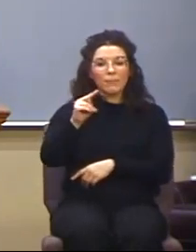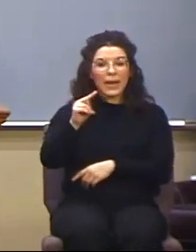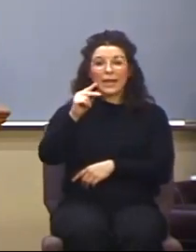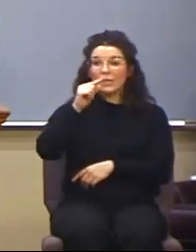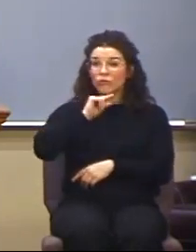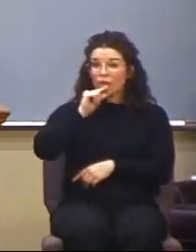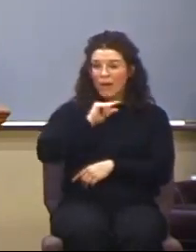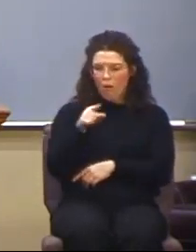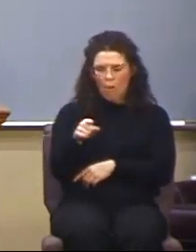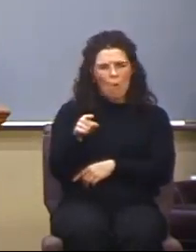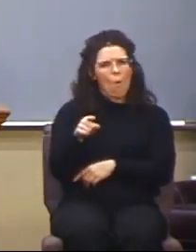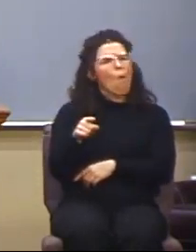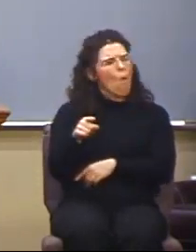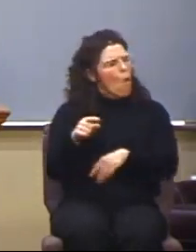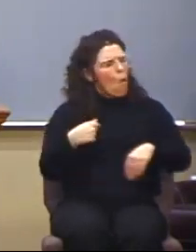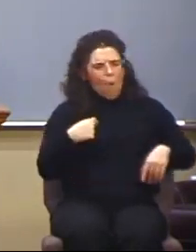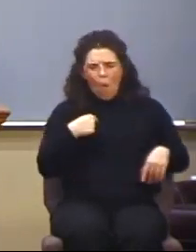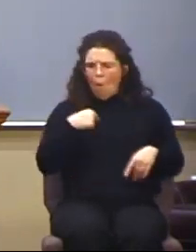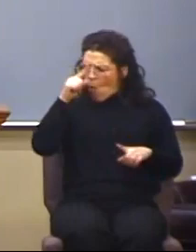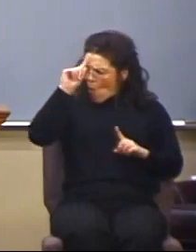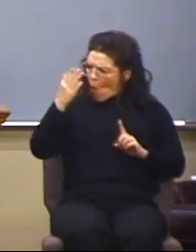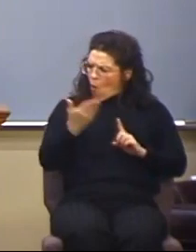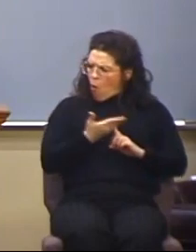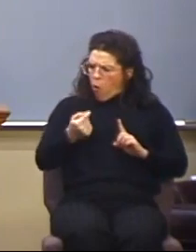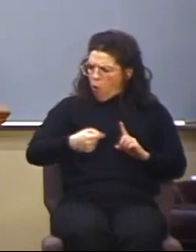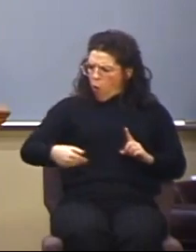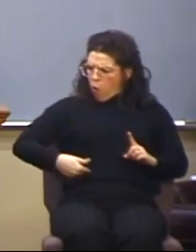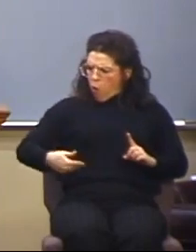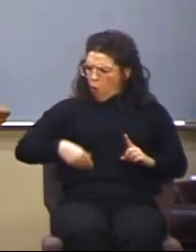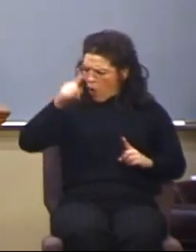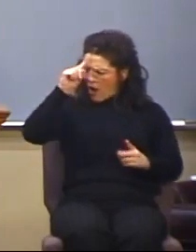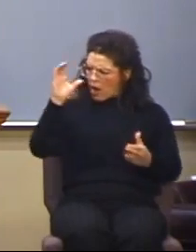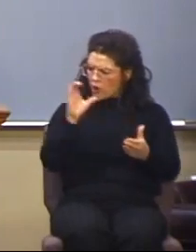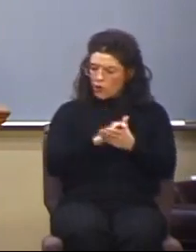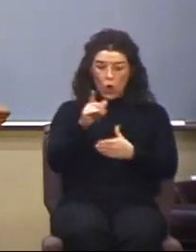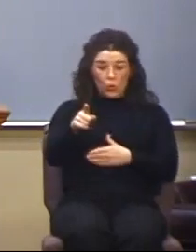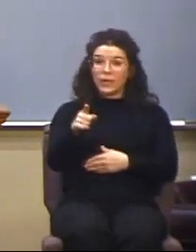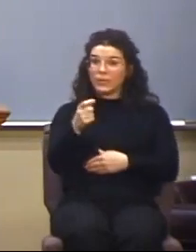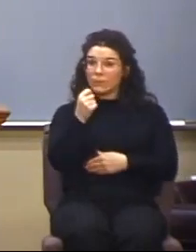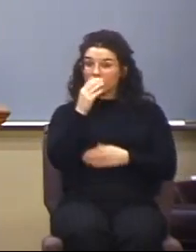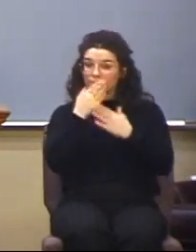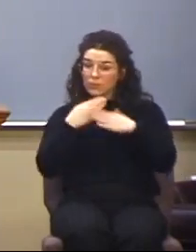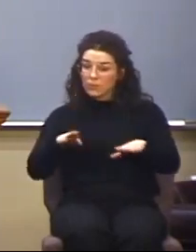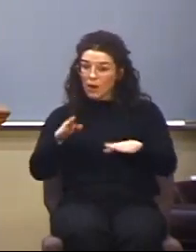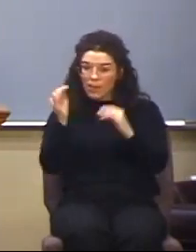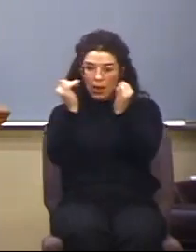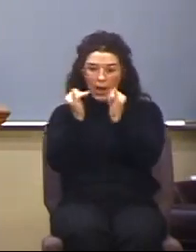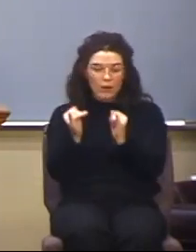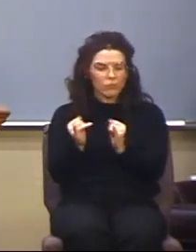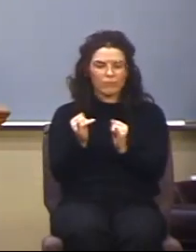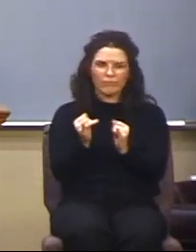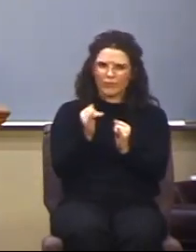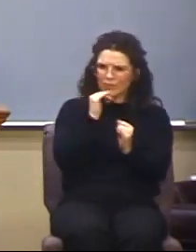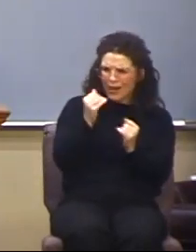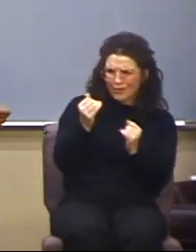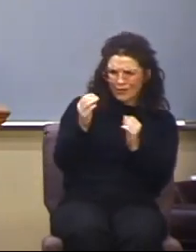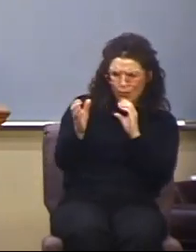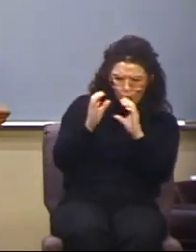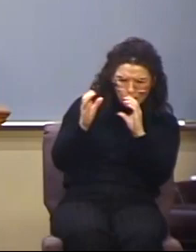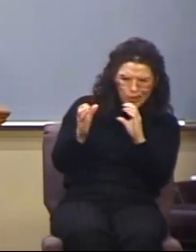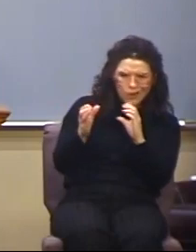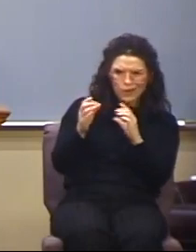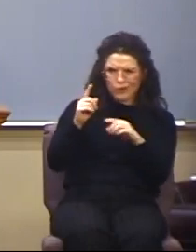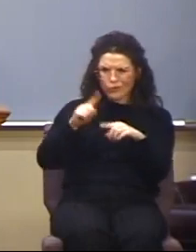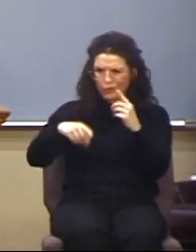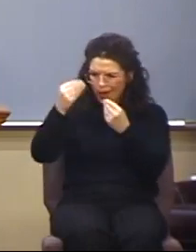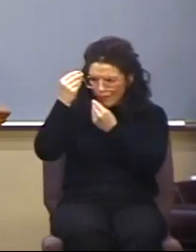that those dumb idols that are not revealing divine information or revelation,